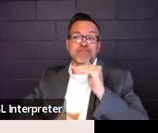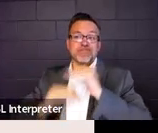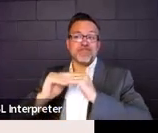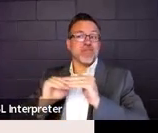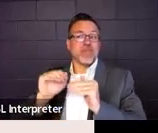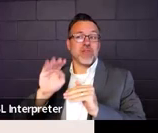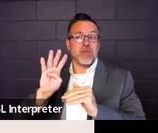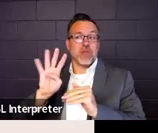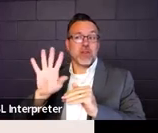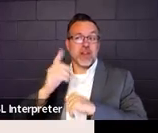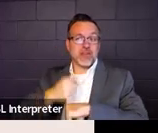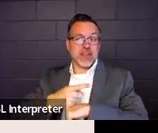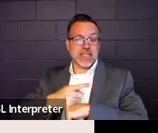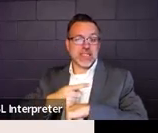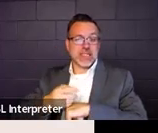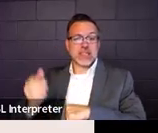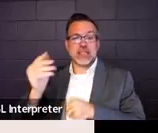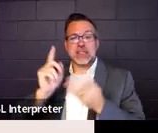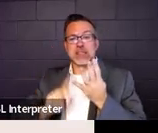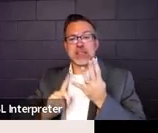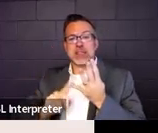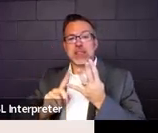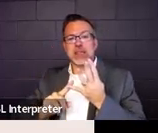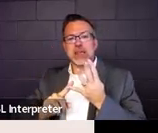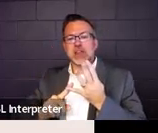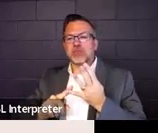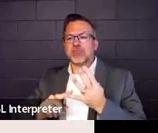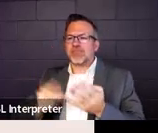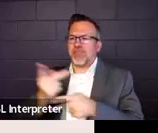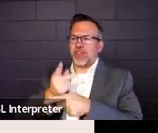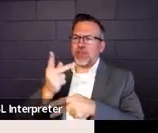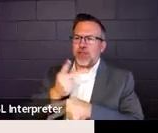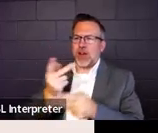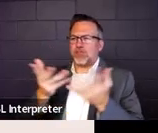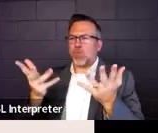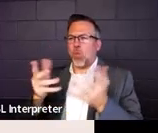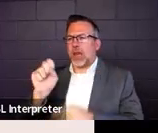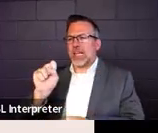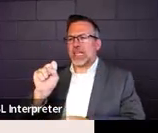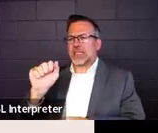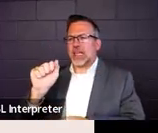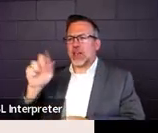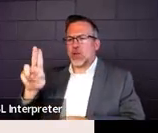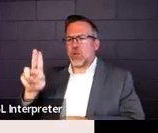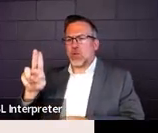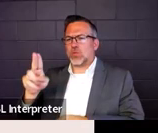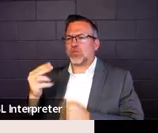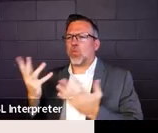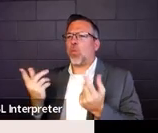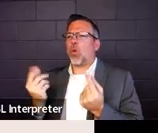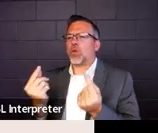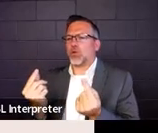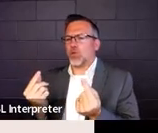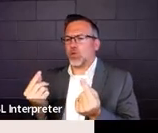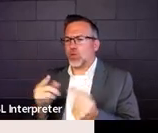and identify the actions the SAU will take to assist the child to come back to a full day.